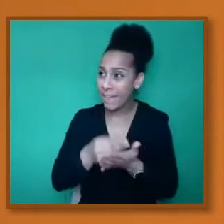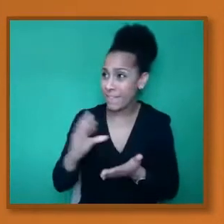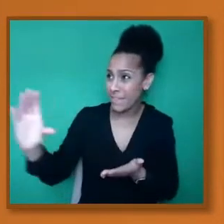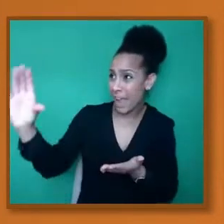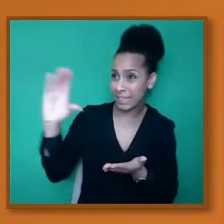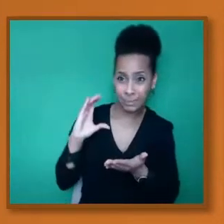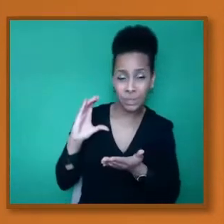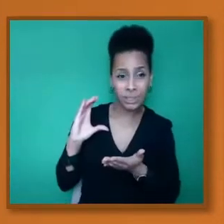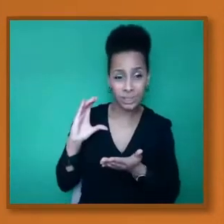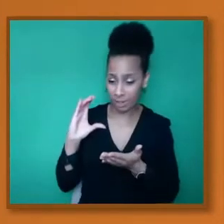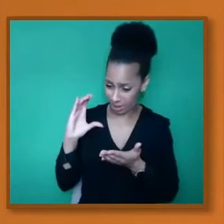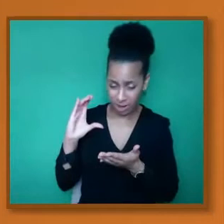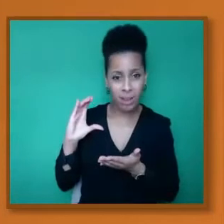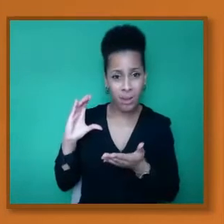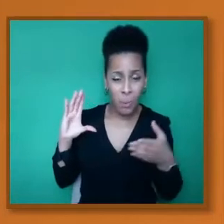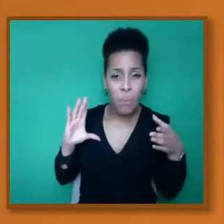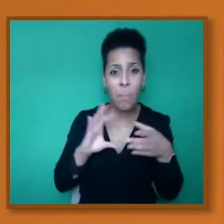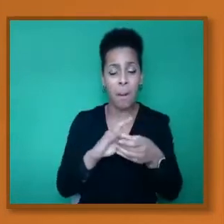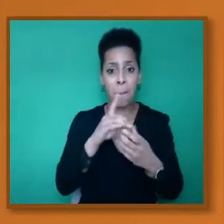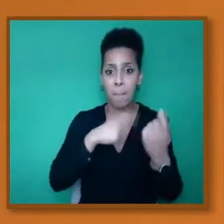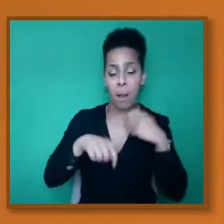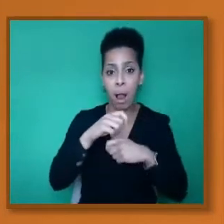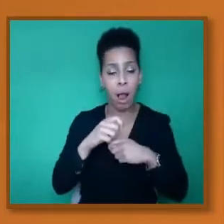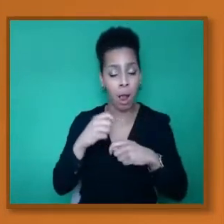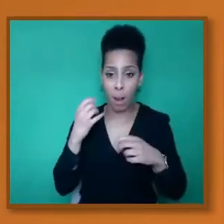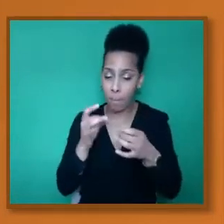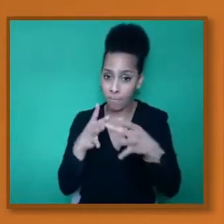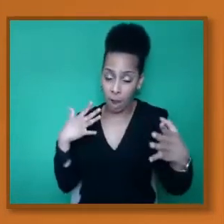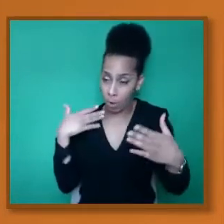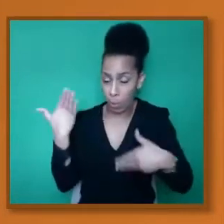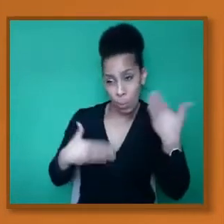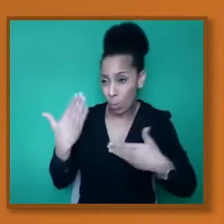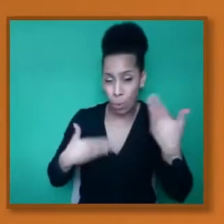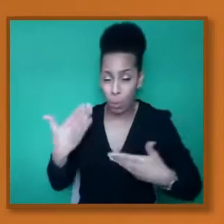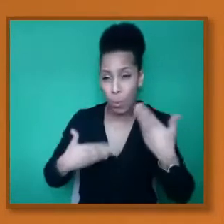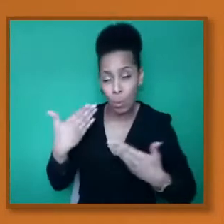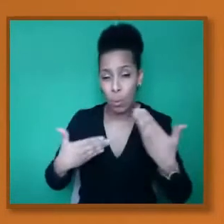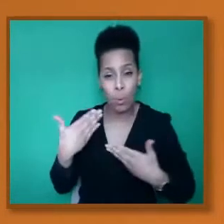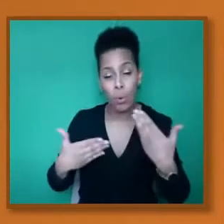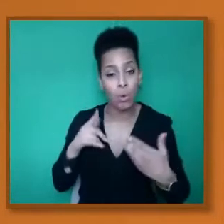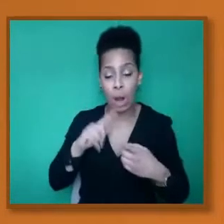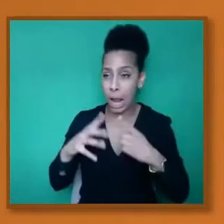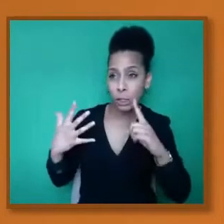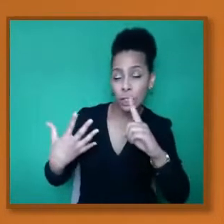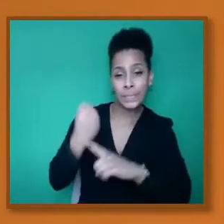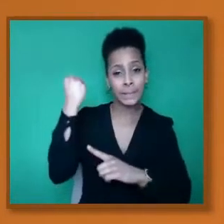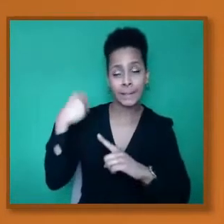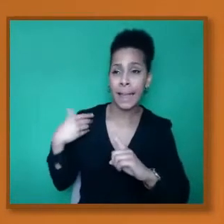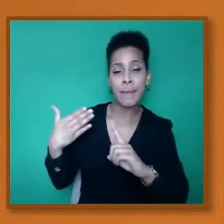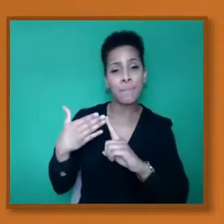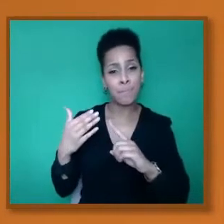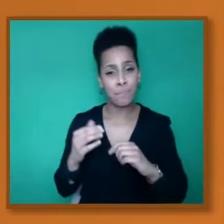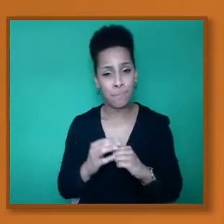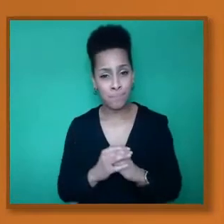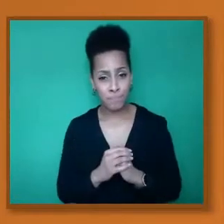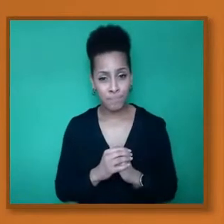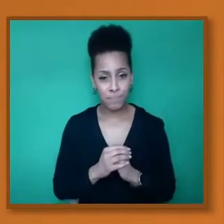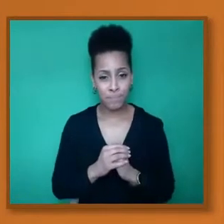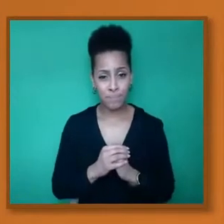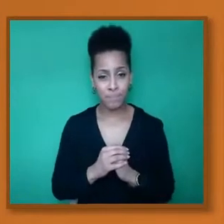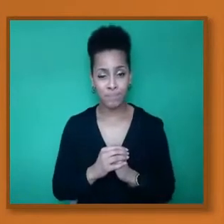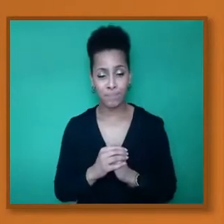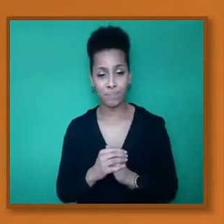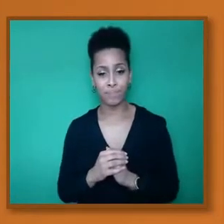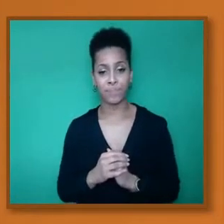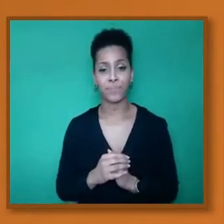propel the target forward to meet our target aim. So if we could go to the next slide, please. I'm sorry.